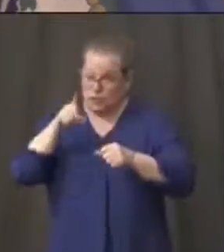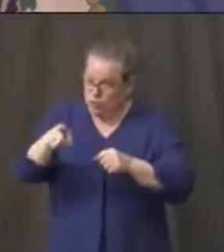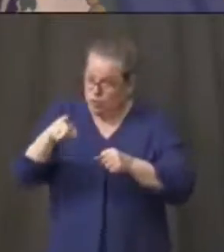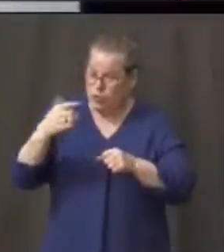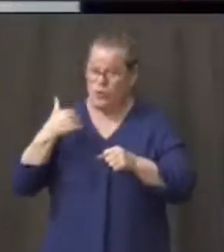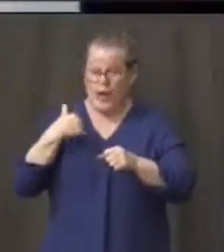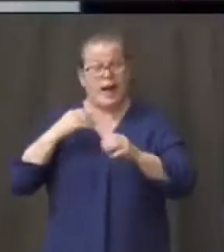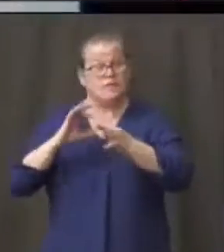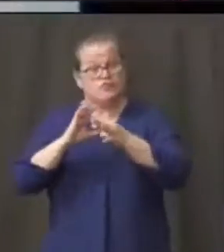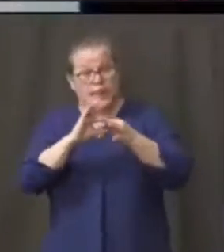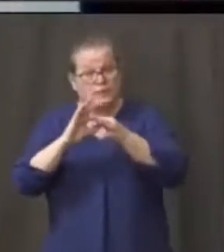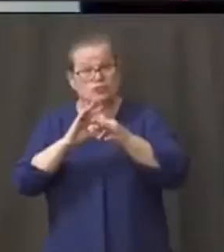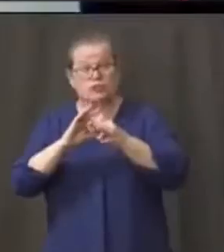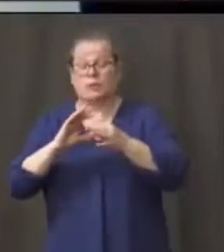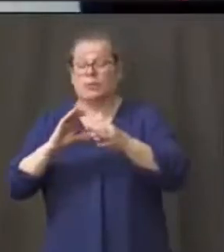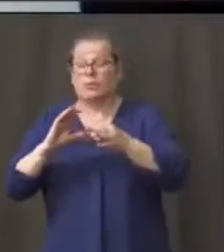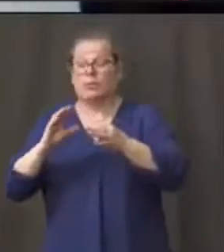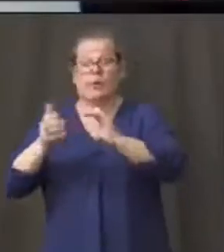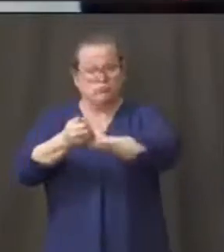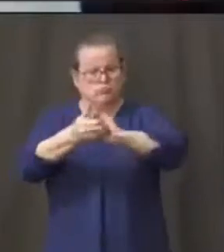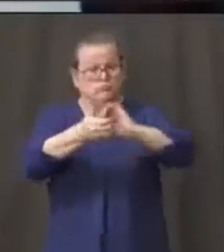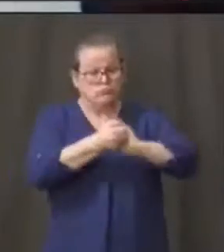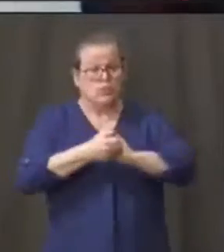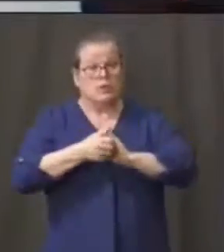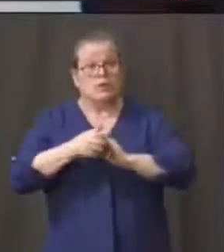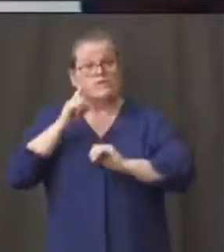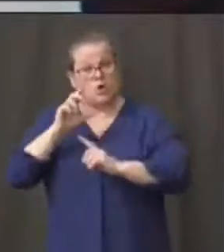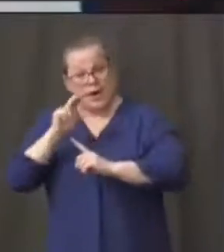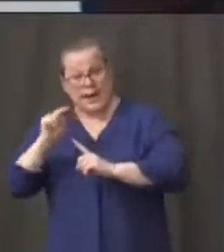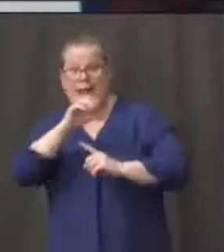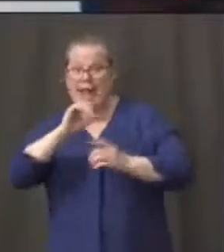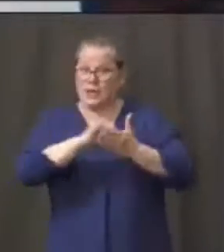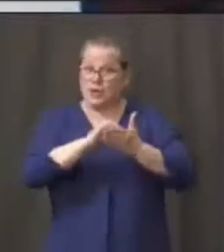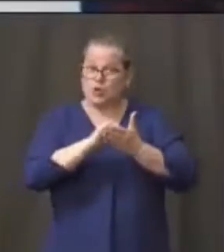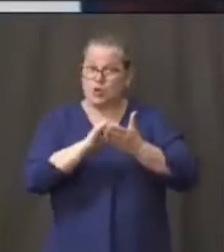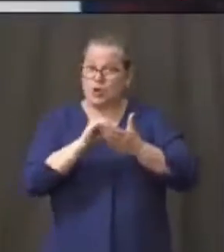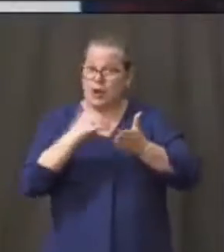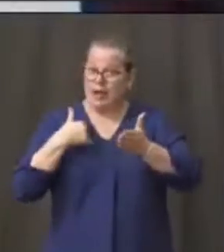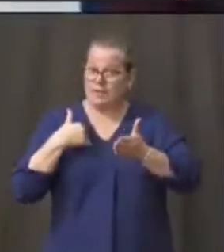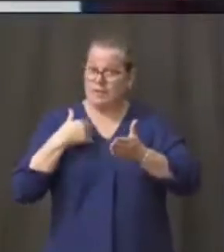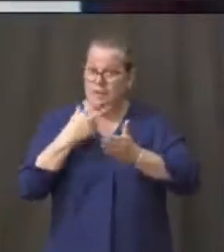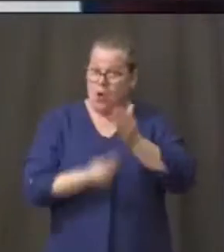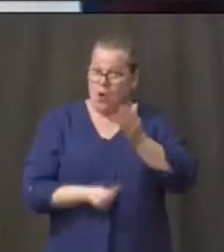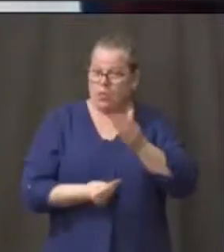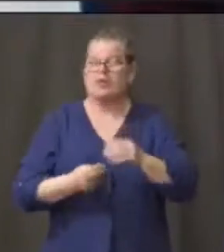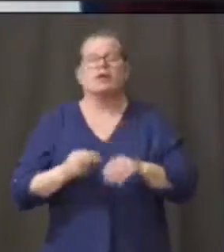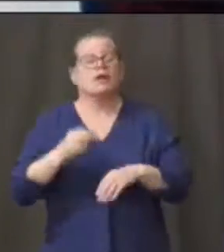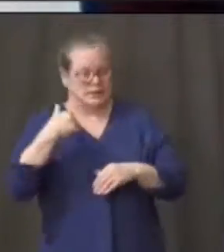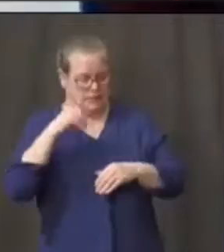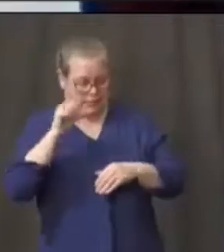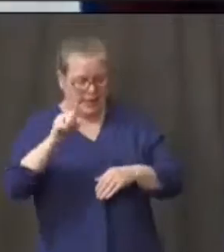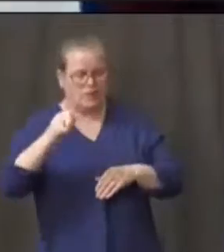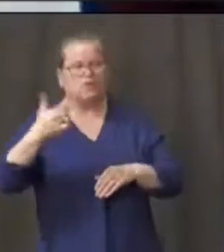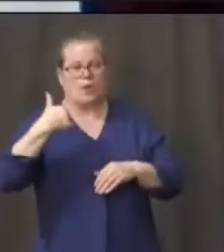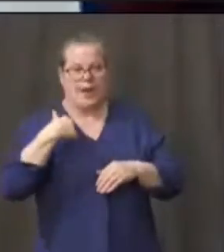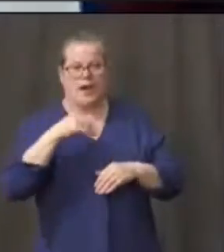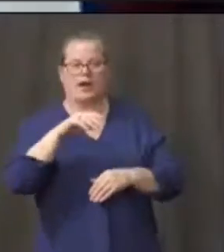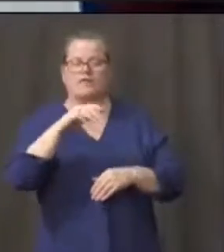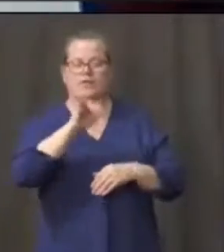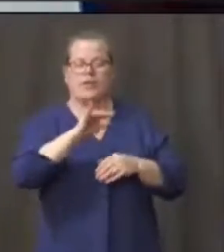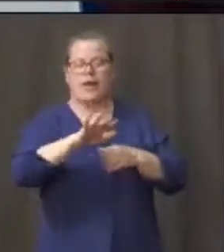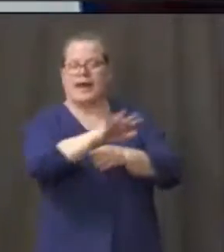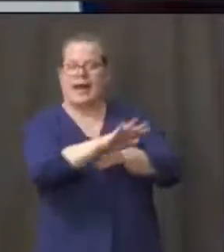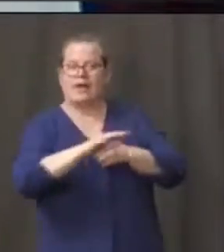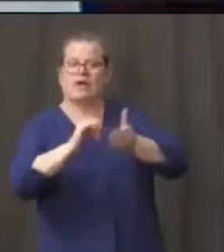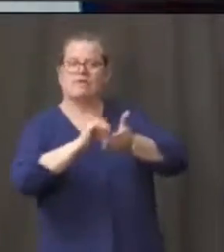Yeah, we do, Governor. And that's a great point. We actually have a strategic partnership with Putnam County and the county executive Mary Ellen